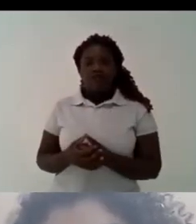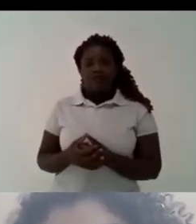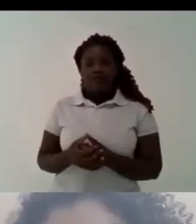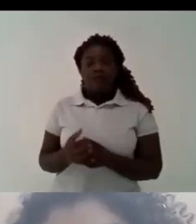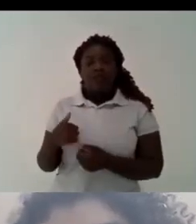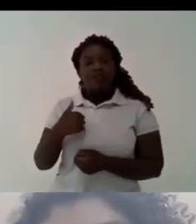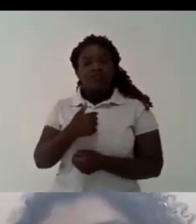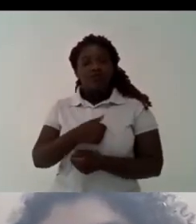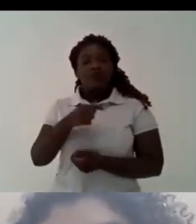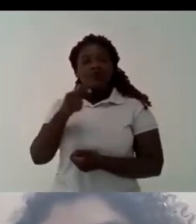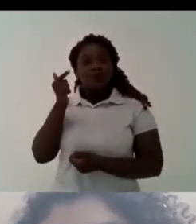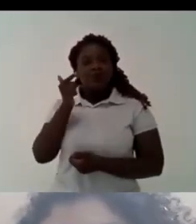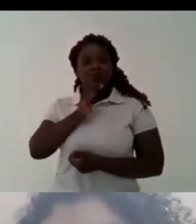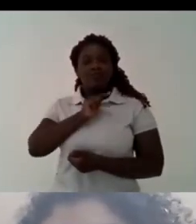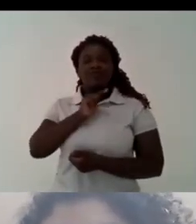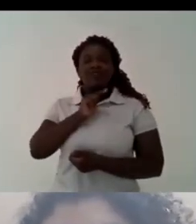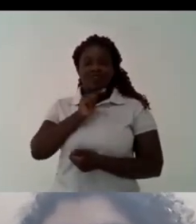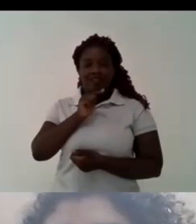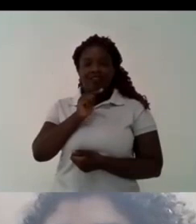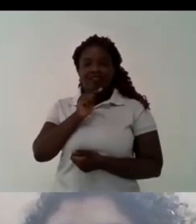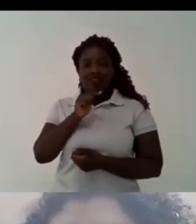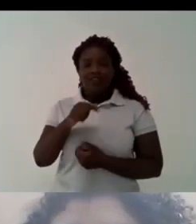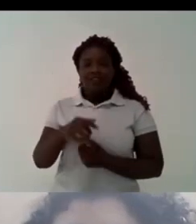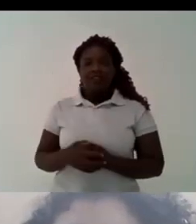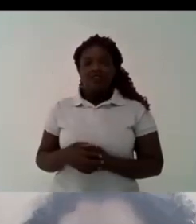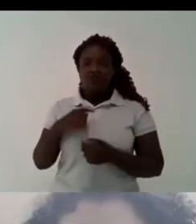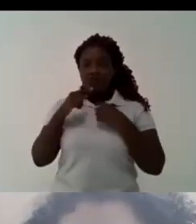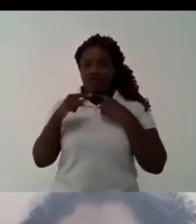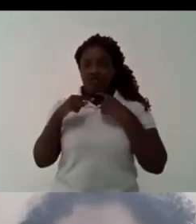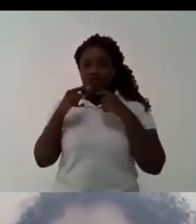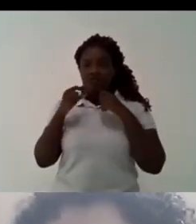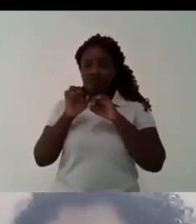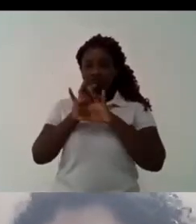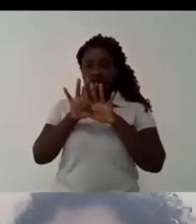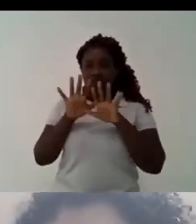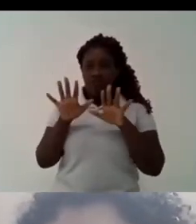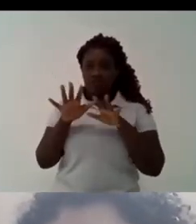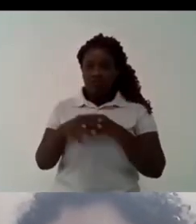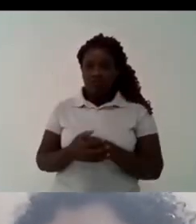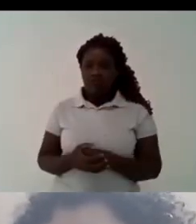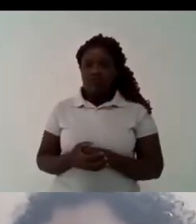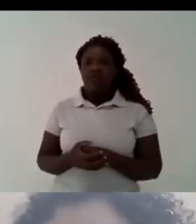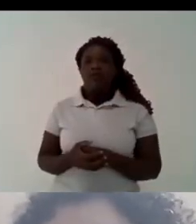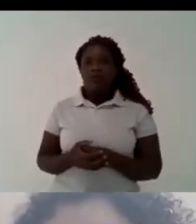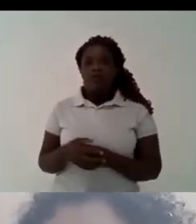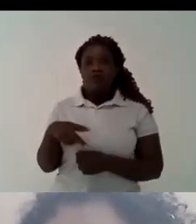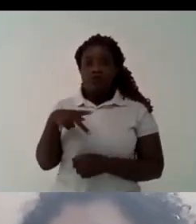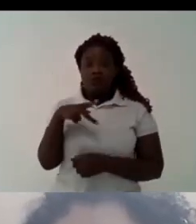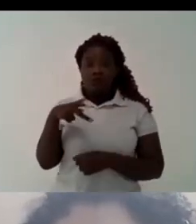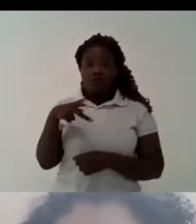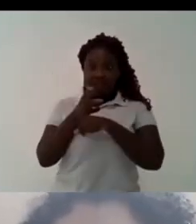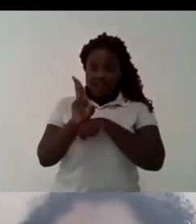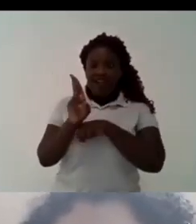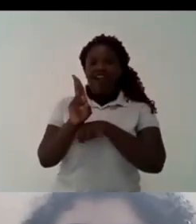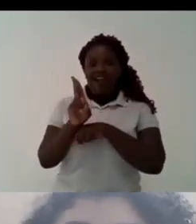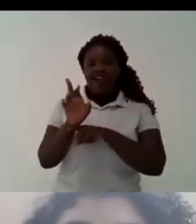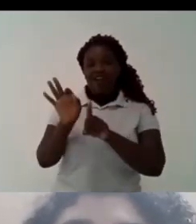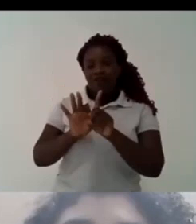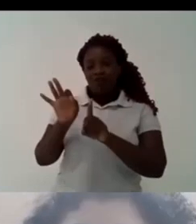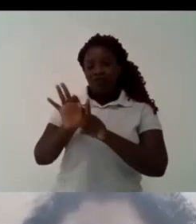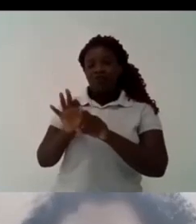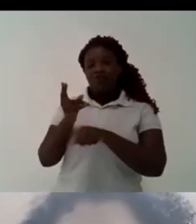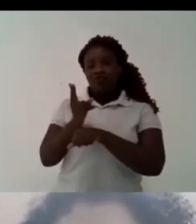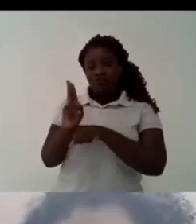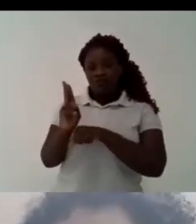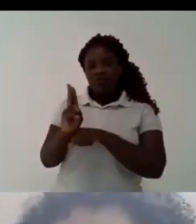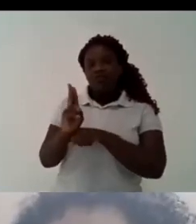will and that will allow us to have uh a more proportional a more